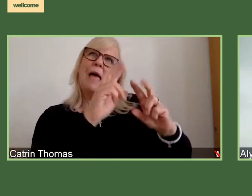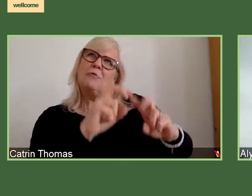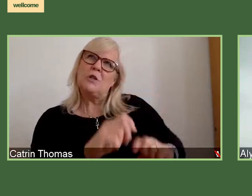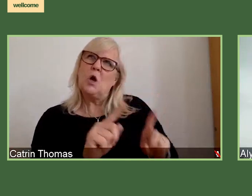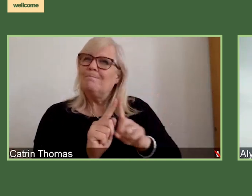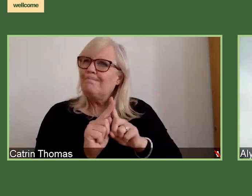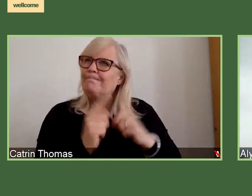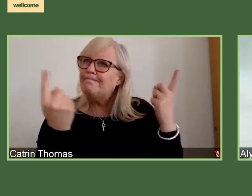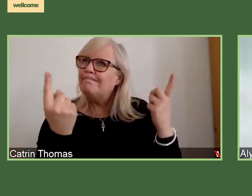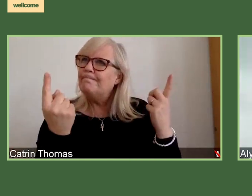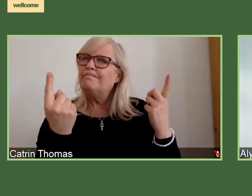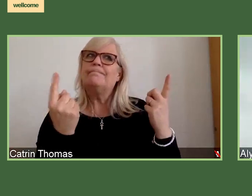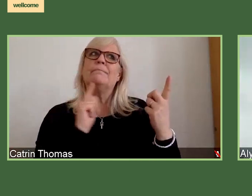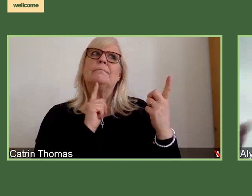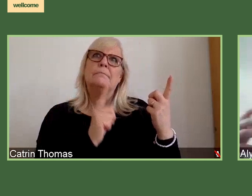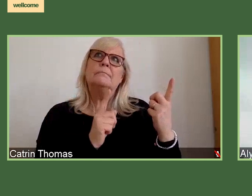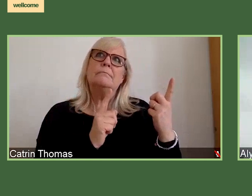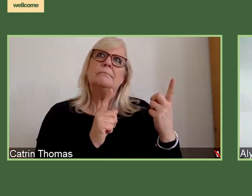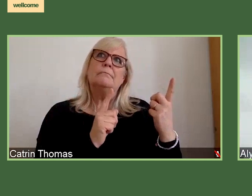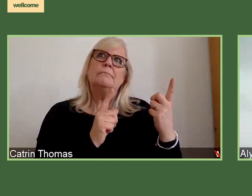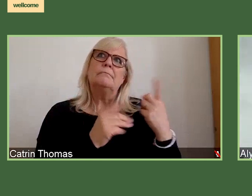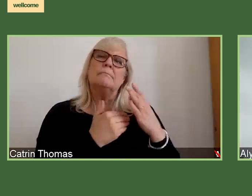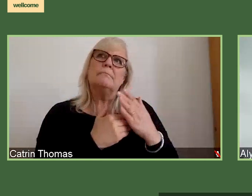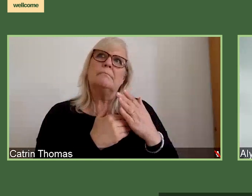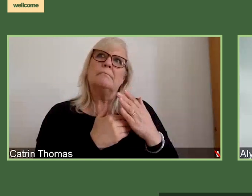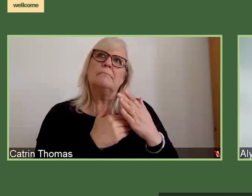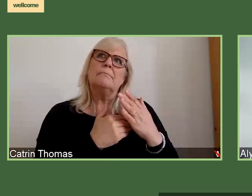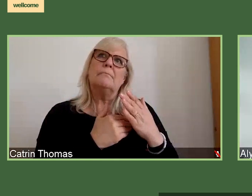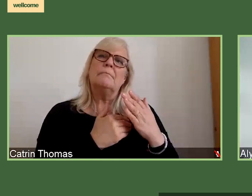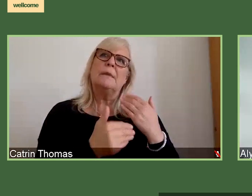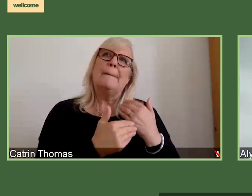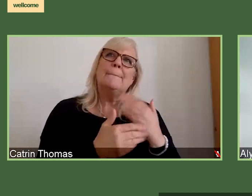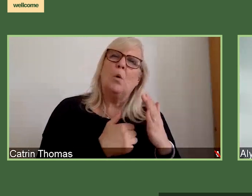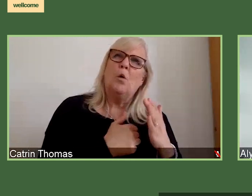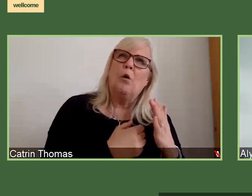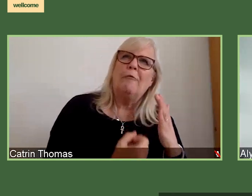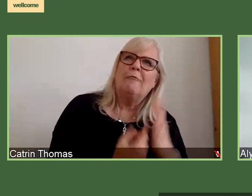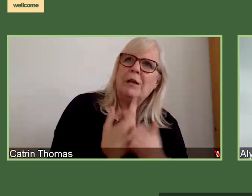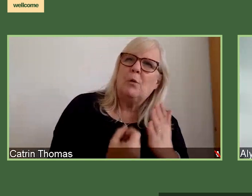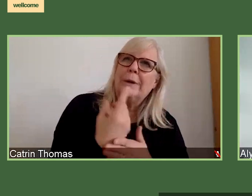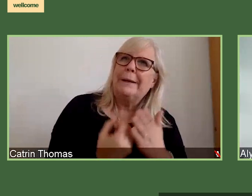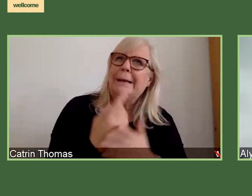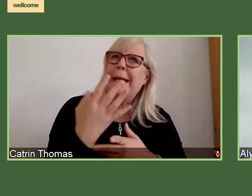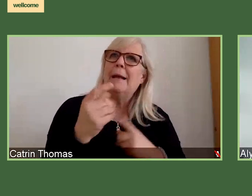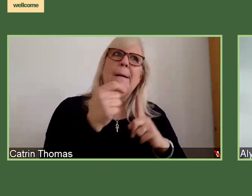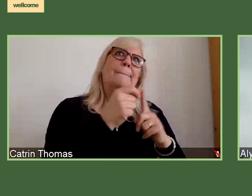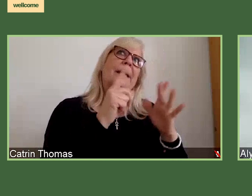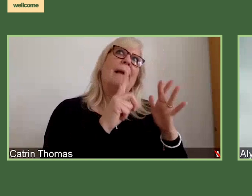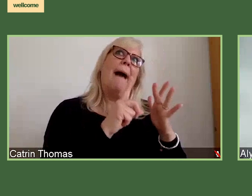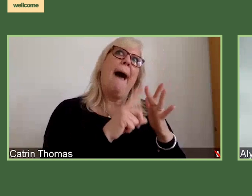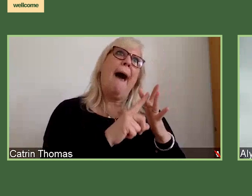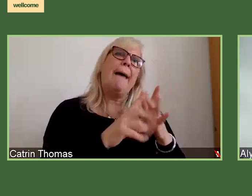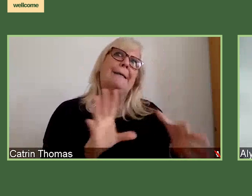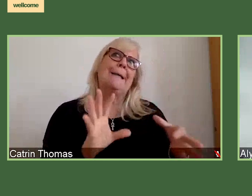it's much more frequently where the PI is is really, really engaged in doing the research solely.